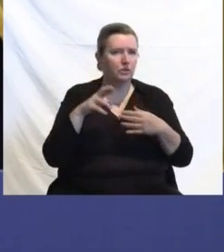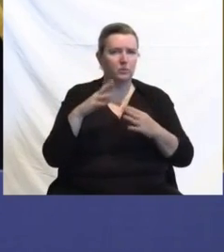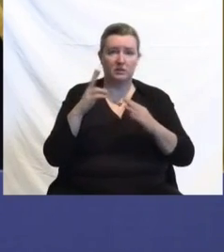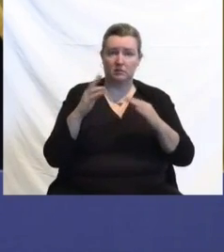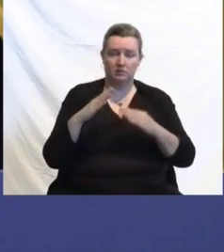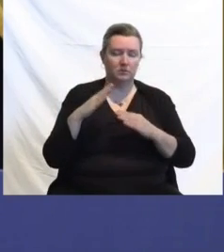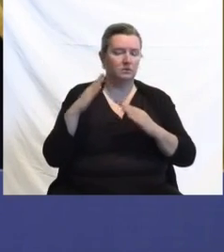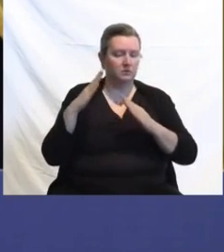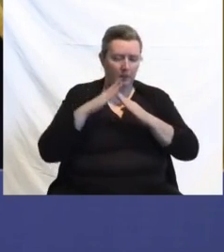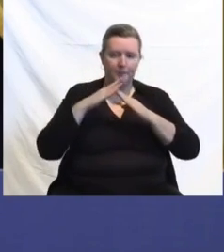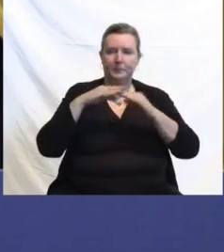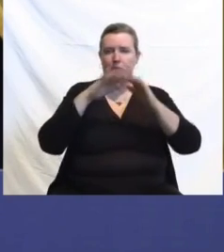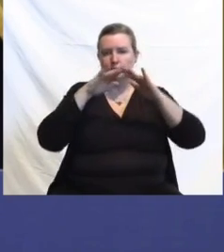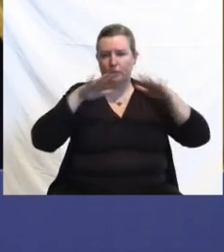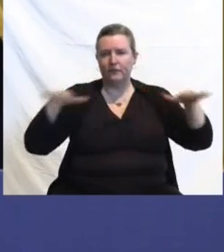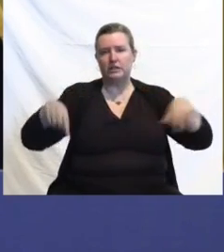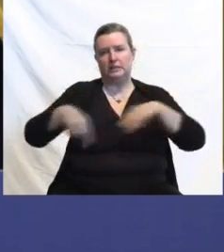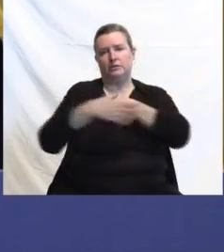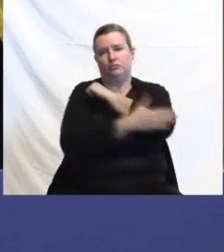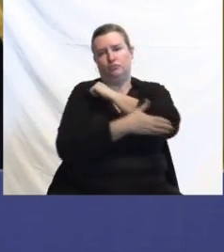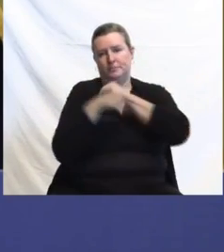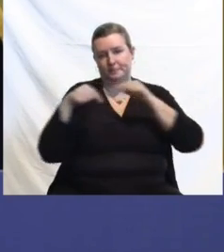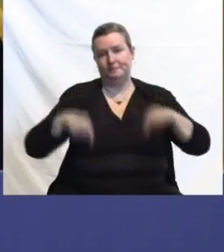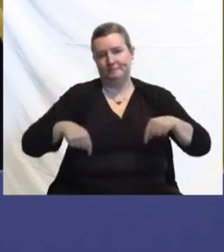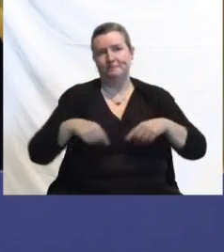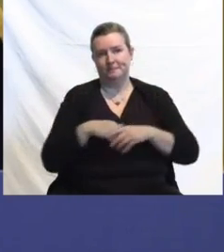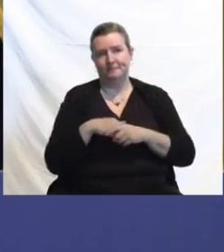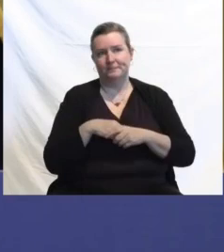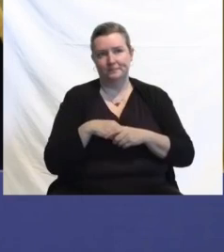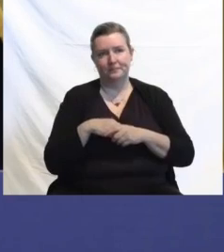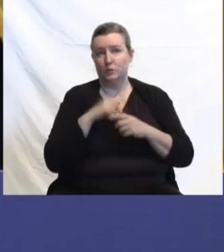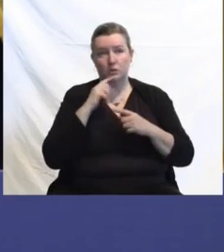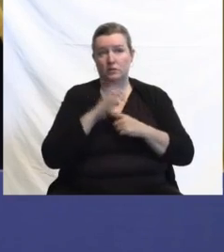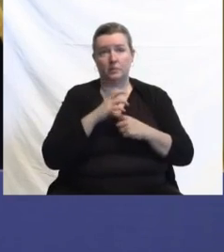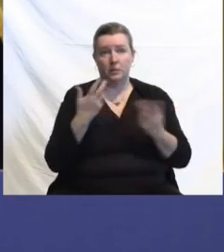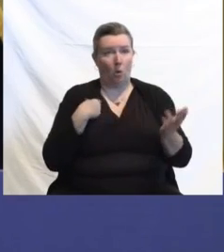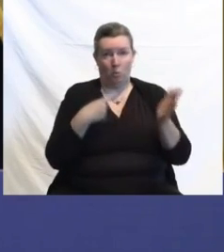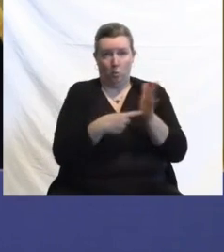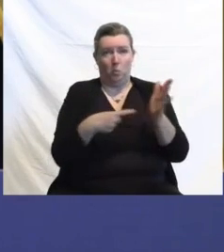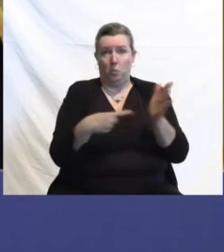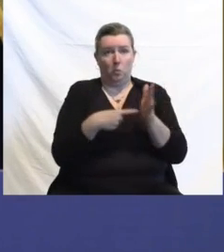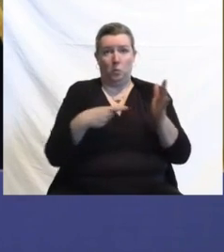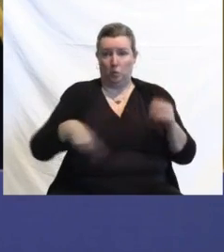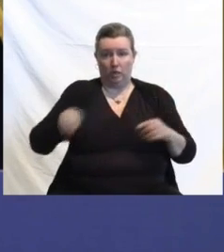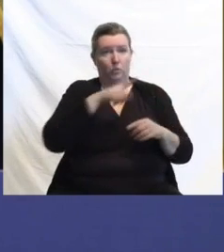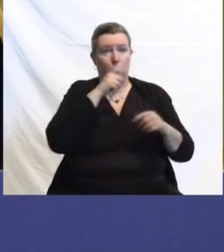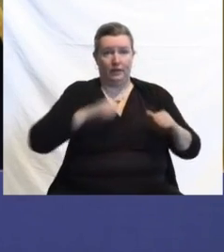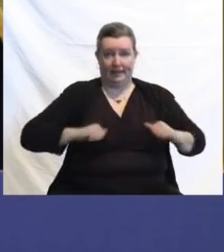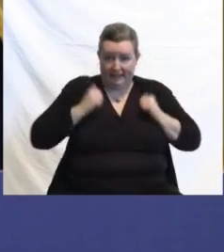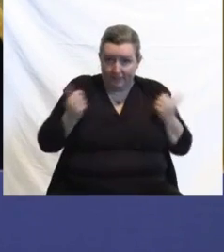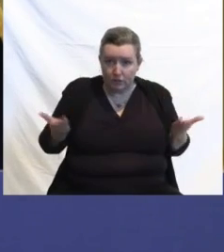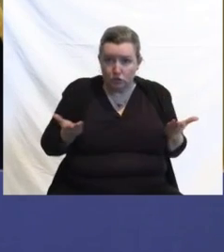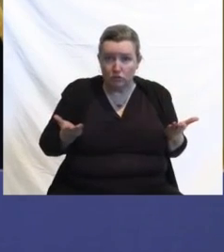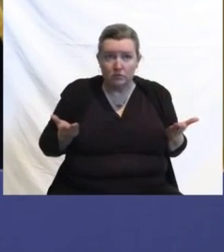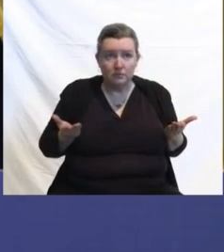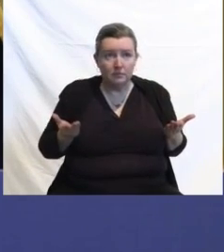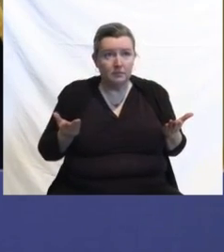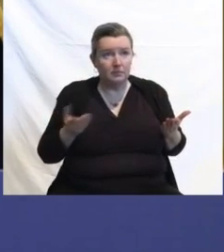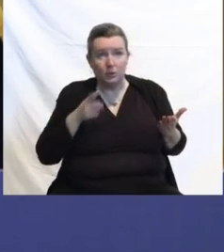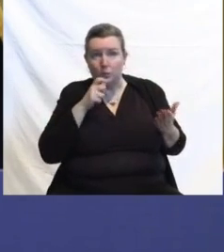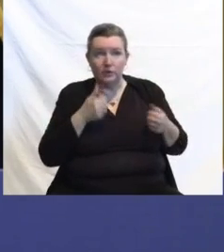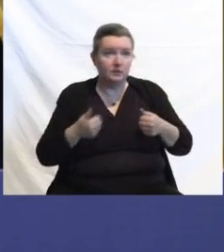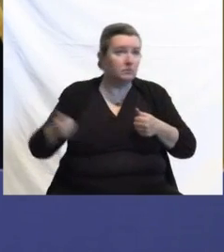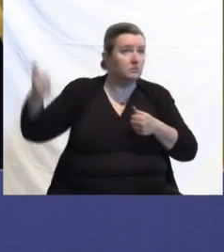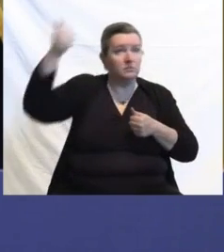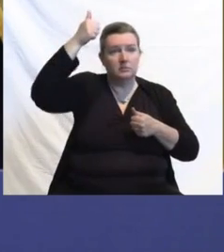and we owe it to our residents to put on the field, whether it's in the halls of justice, whether